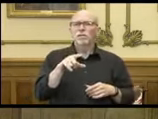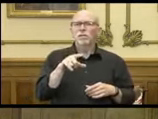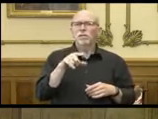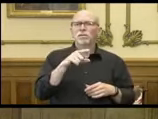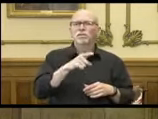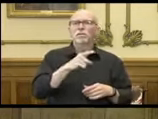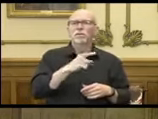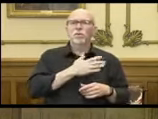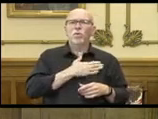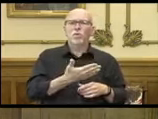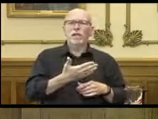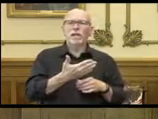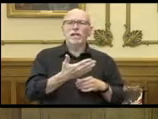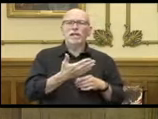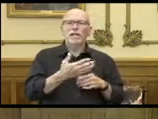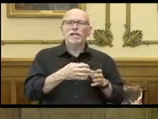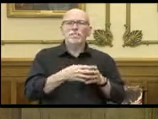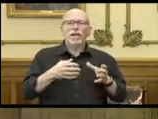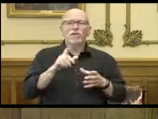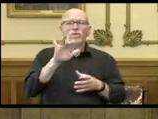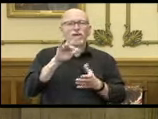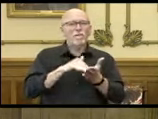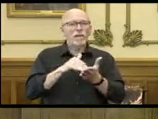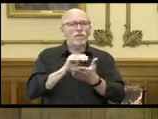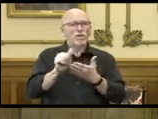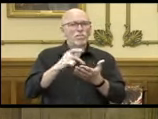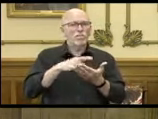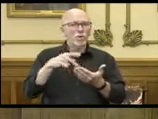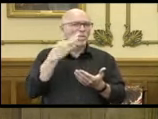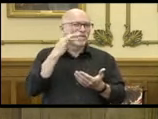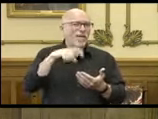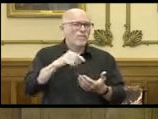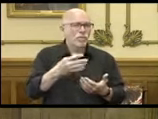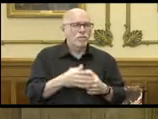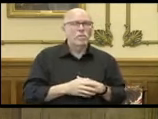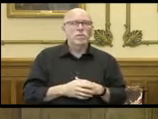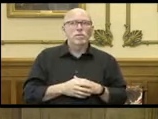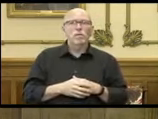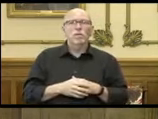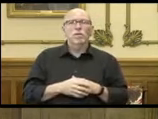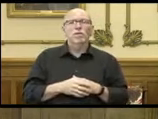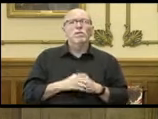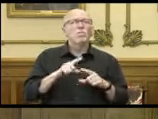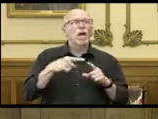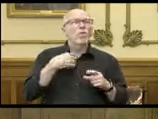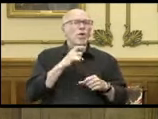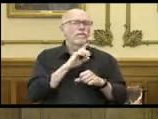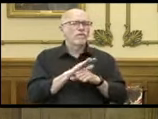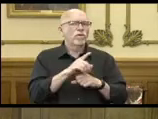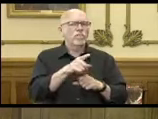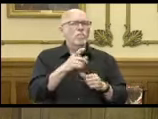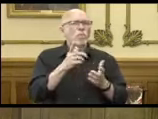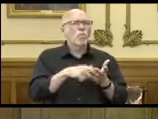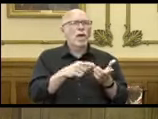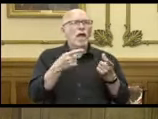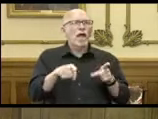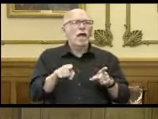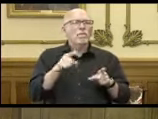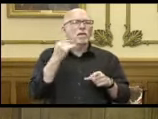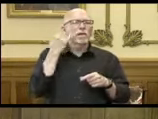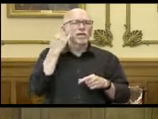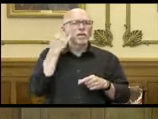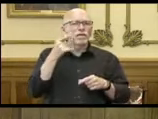willing to expand that $25 million program if it came to it. But I just wanted to confirm that, you know, what happens when